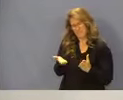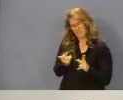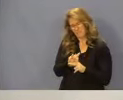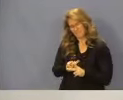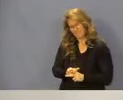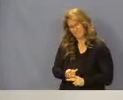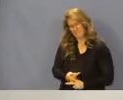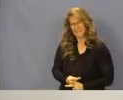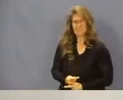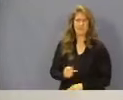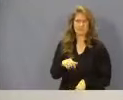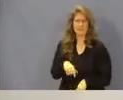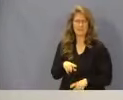CMS.